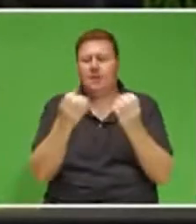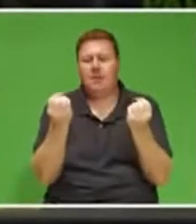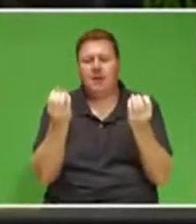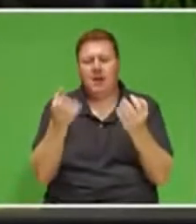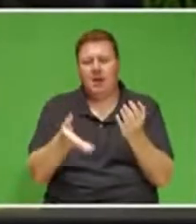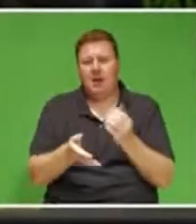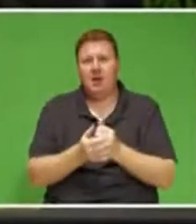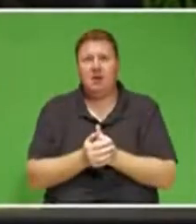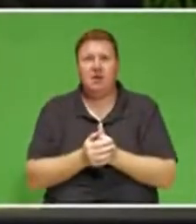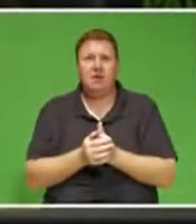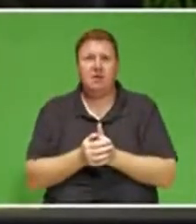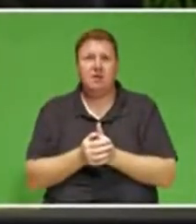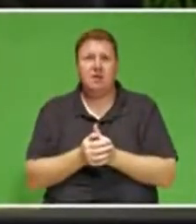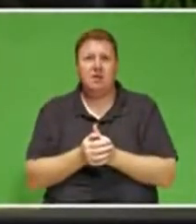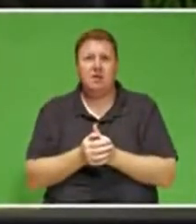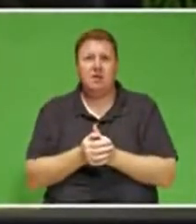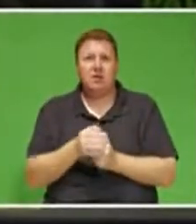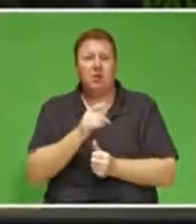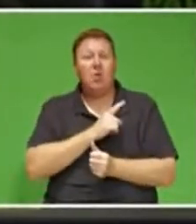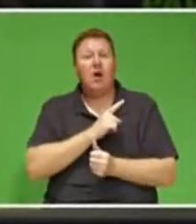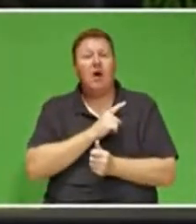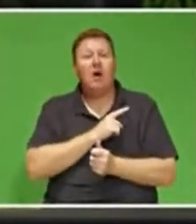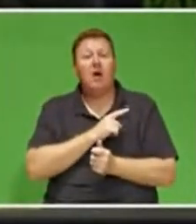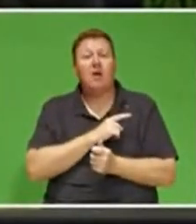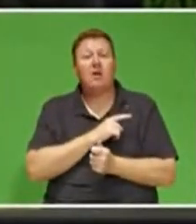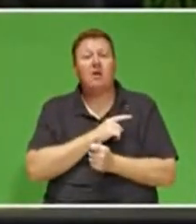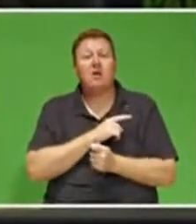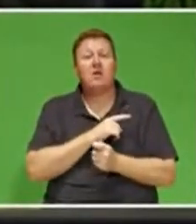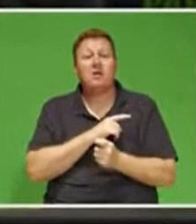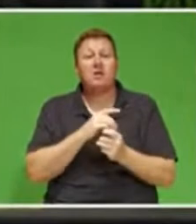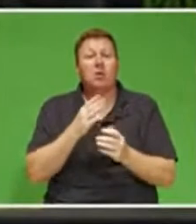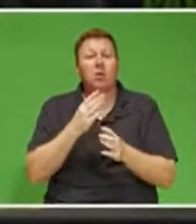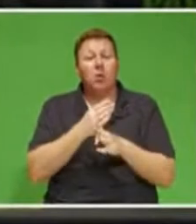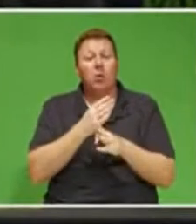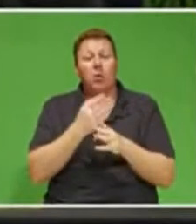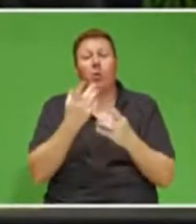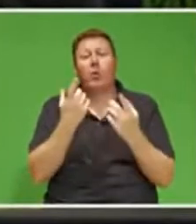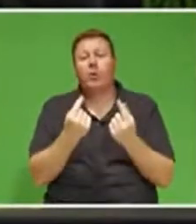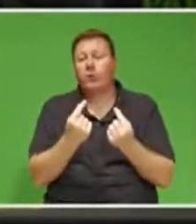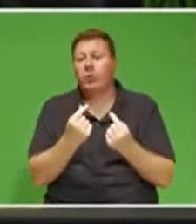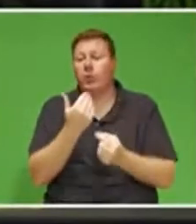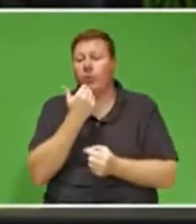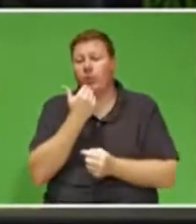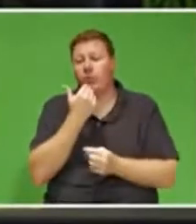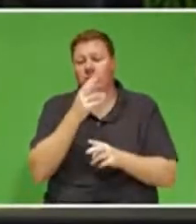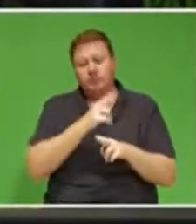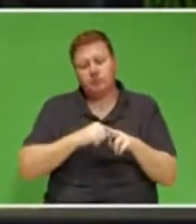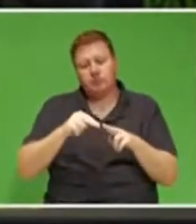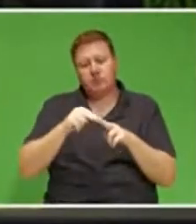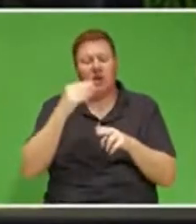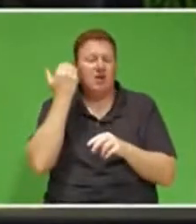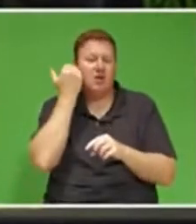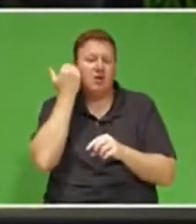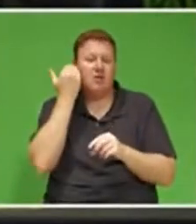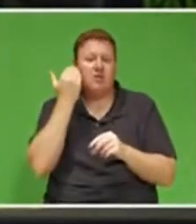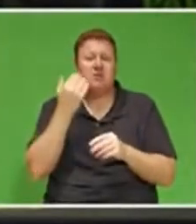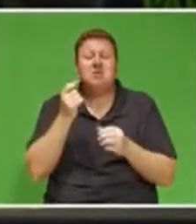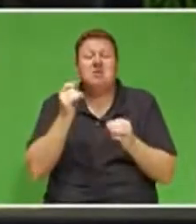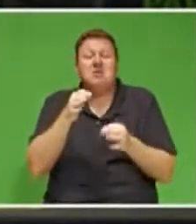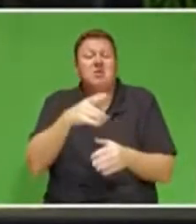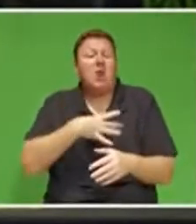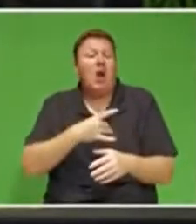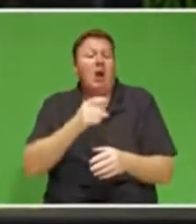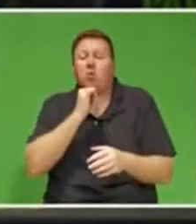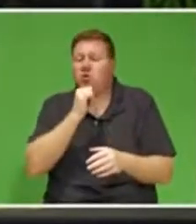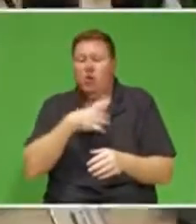It's largely because of the work that is being done by the national government, whether you like it or not.